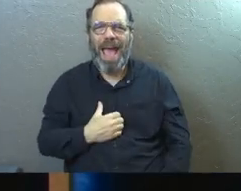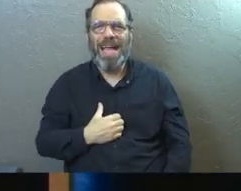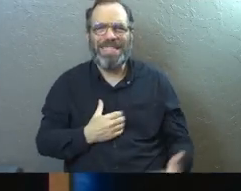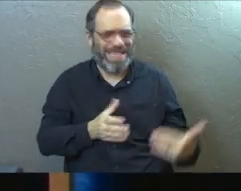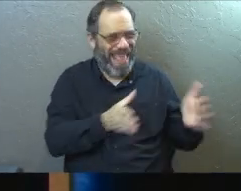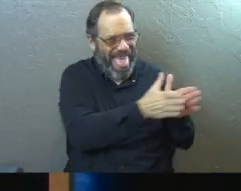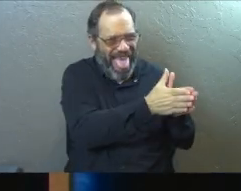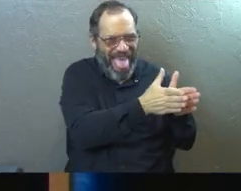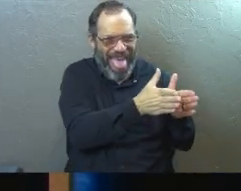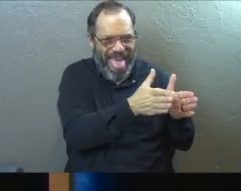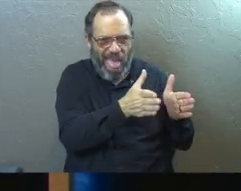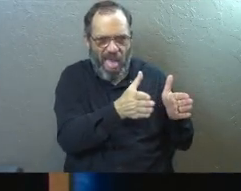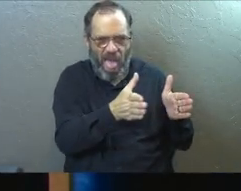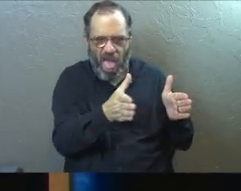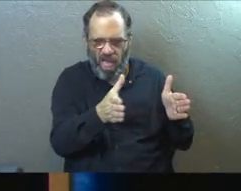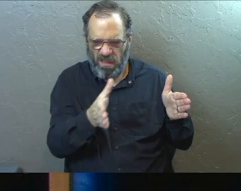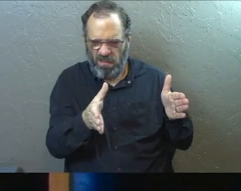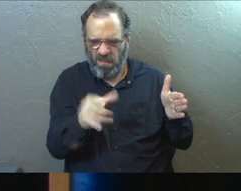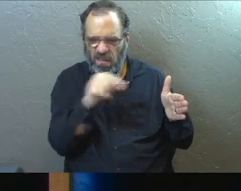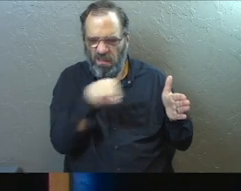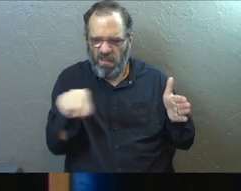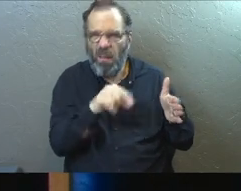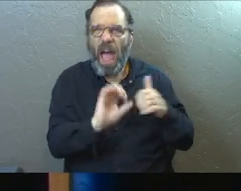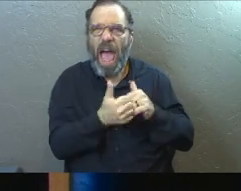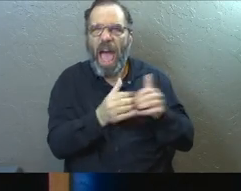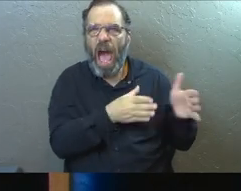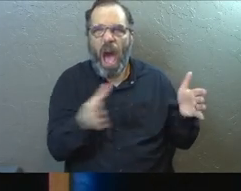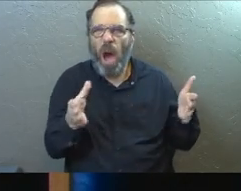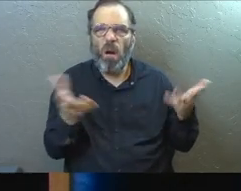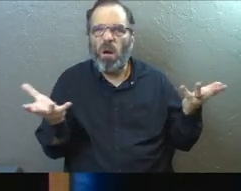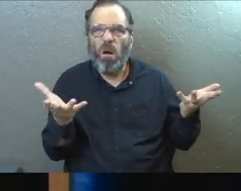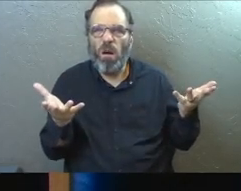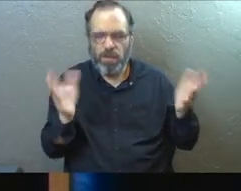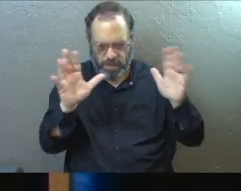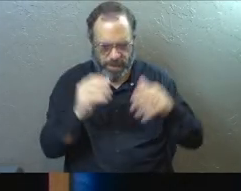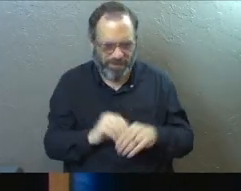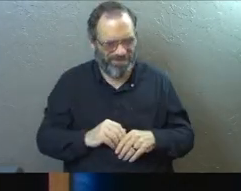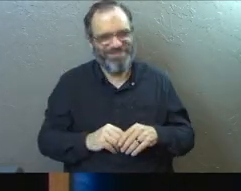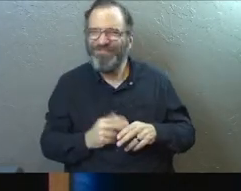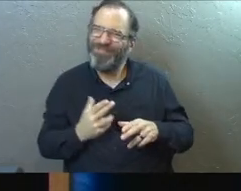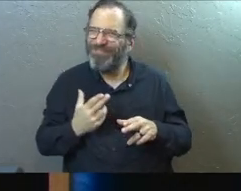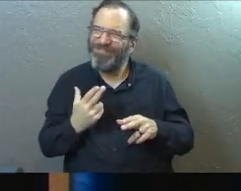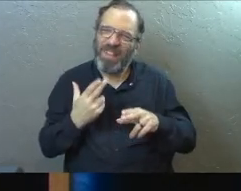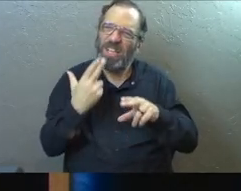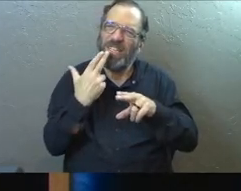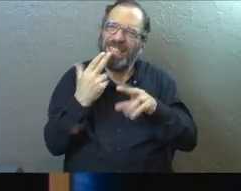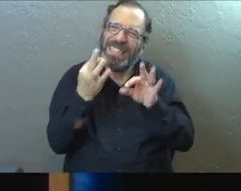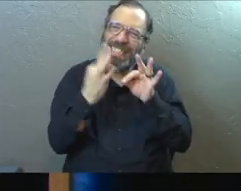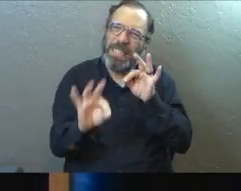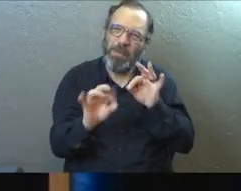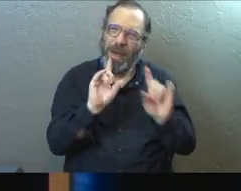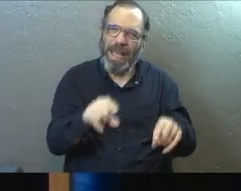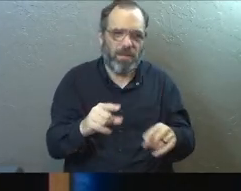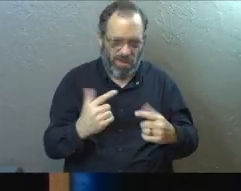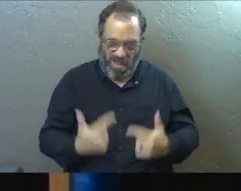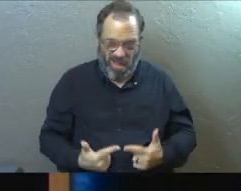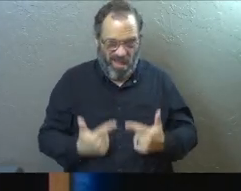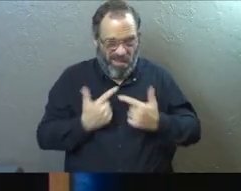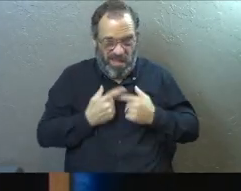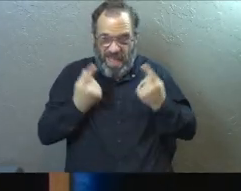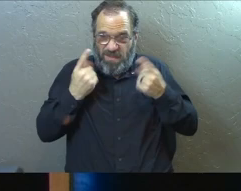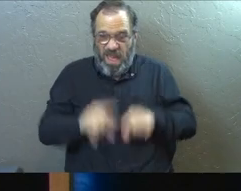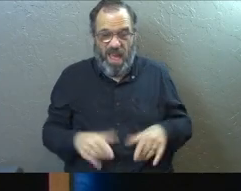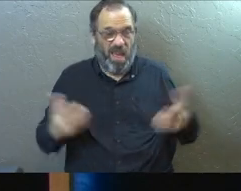like? What happens? How do we lose it? What is going on? So the short answer to this is that life happens.